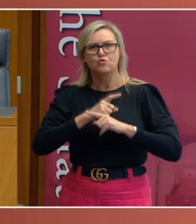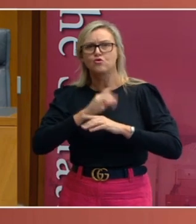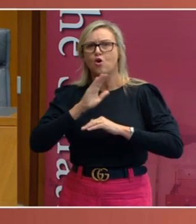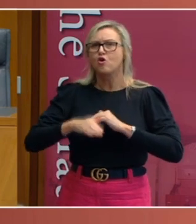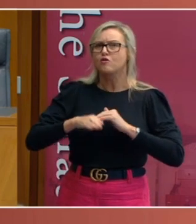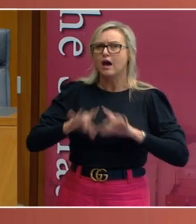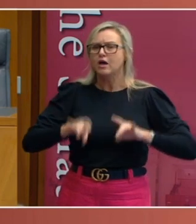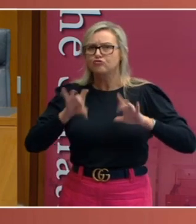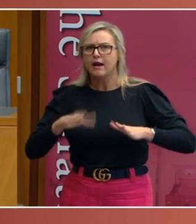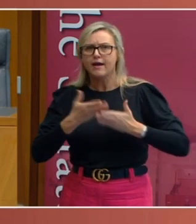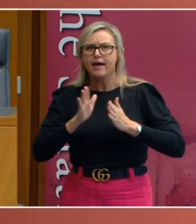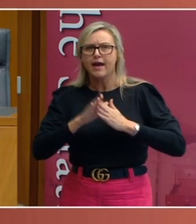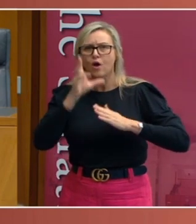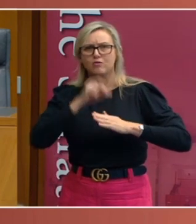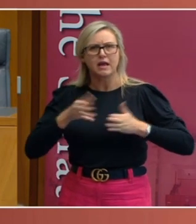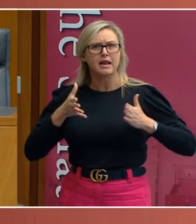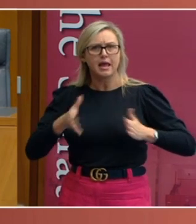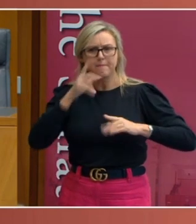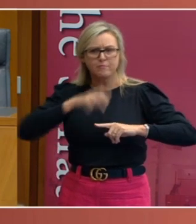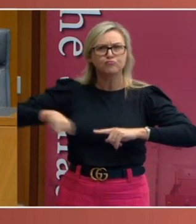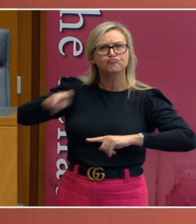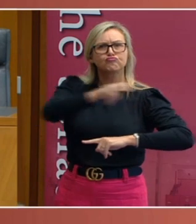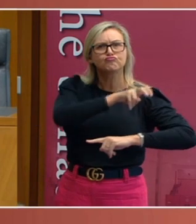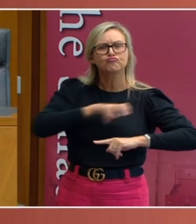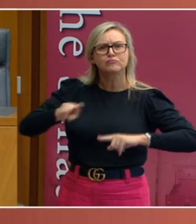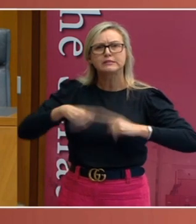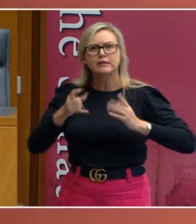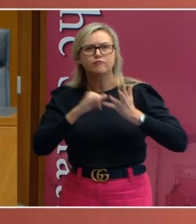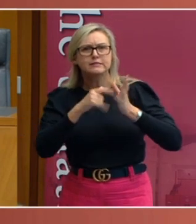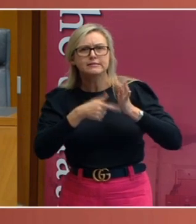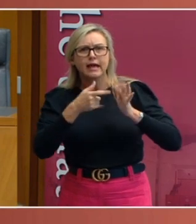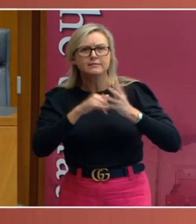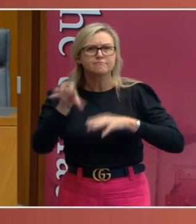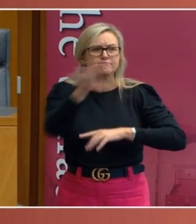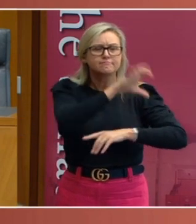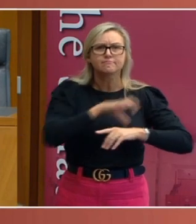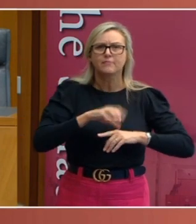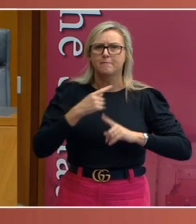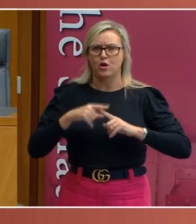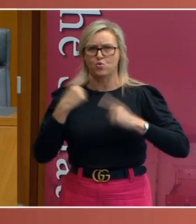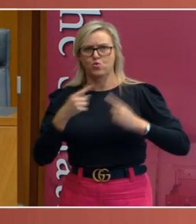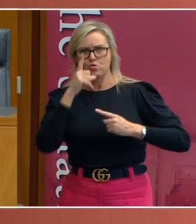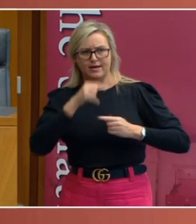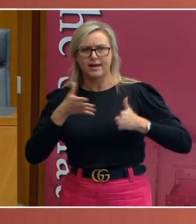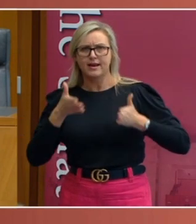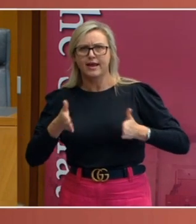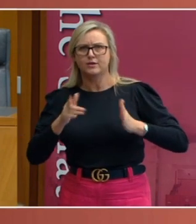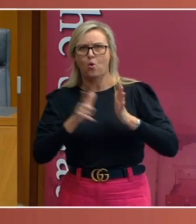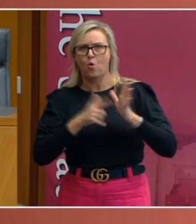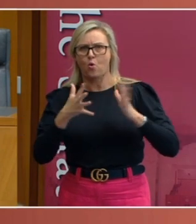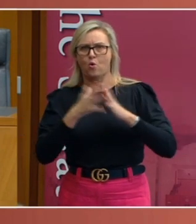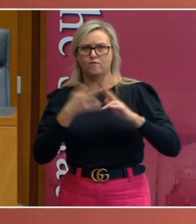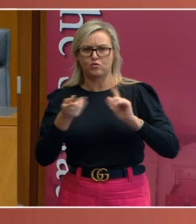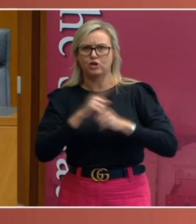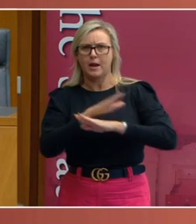movement in Australia. Law and border, who has the power to control movement across state borders? Please join